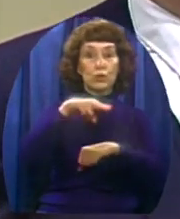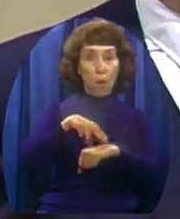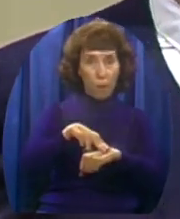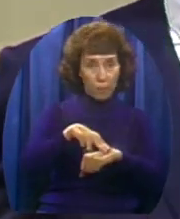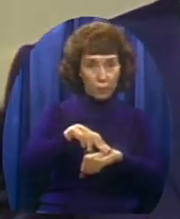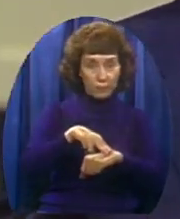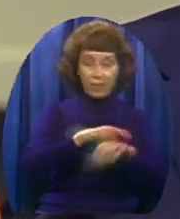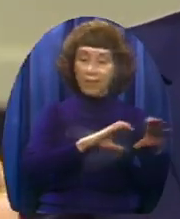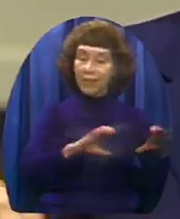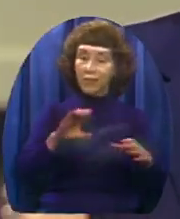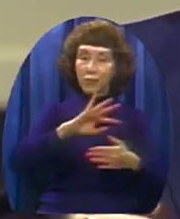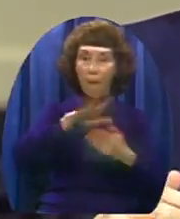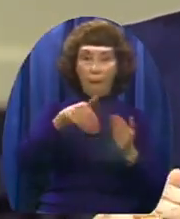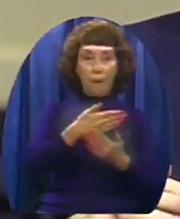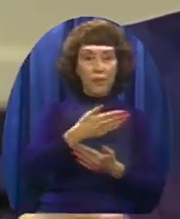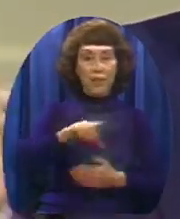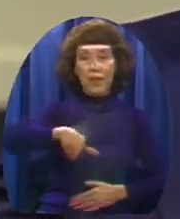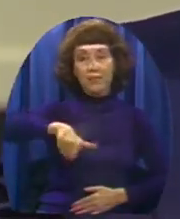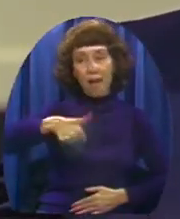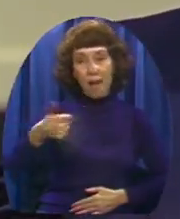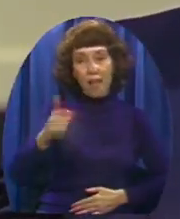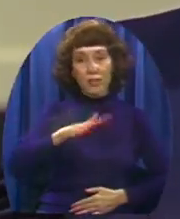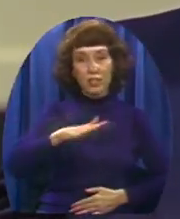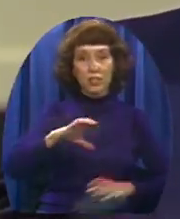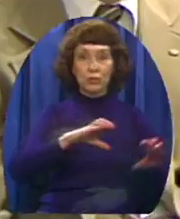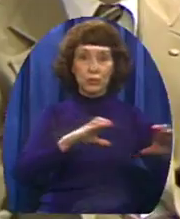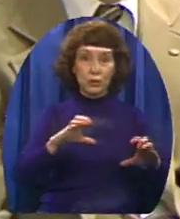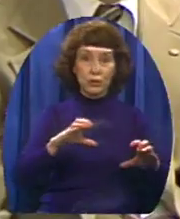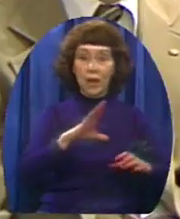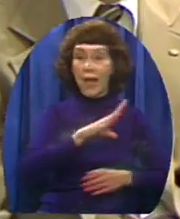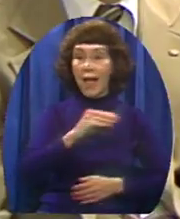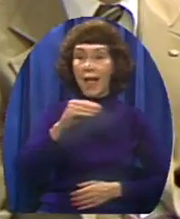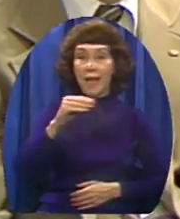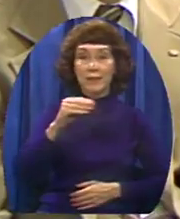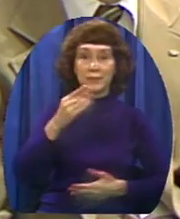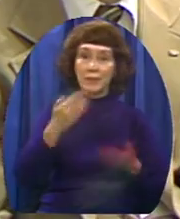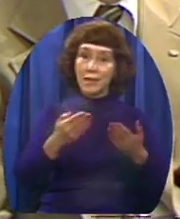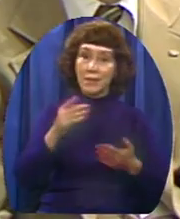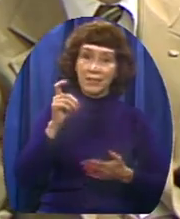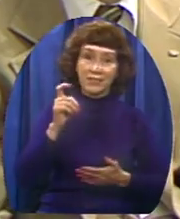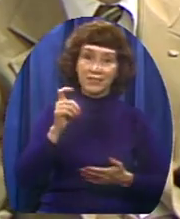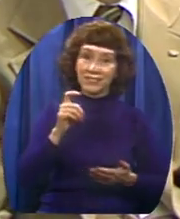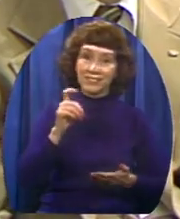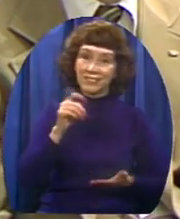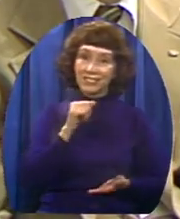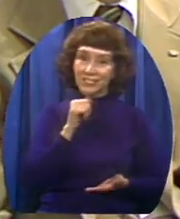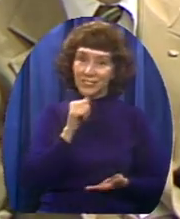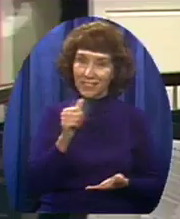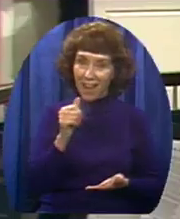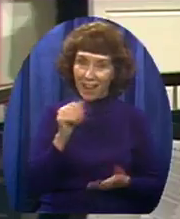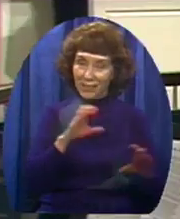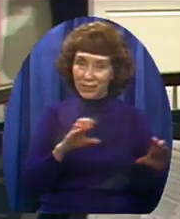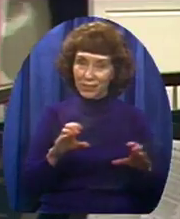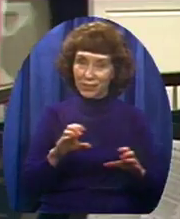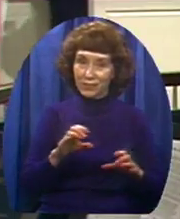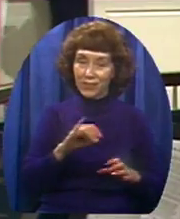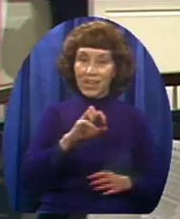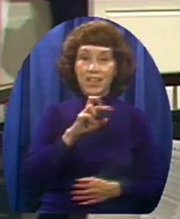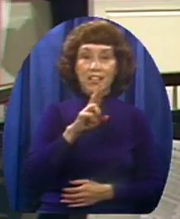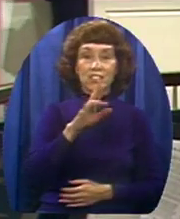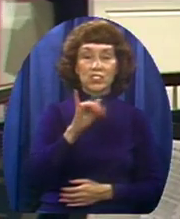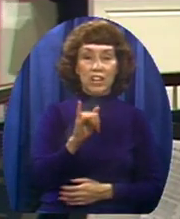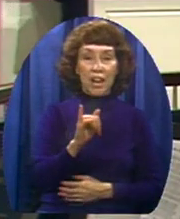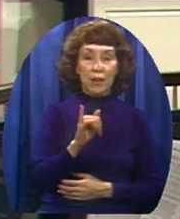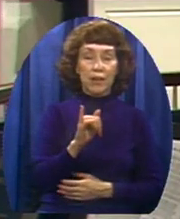They do all the things that other children do and shouldn't do Jerry is 20 and he's a junior in college Jeannie is